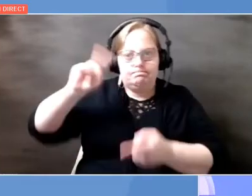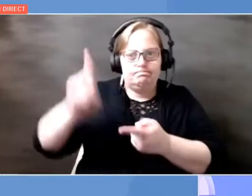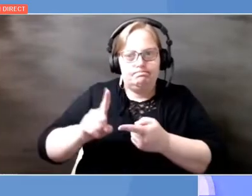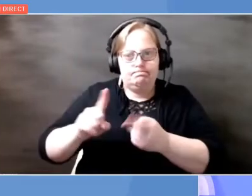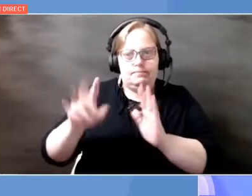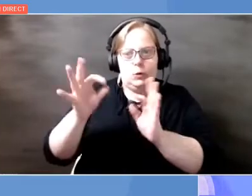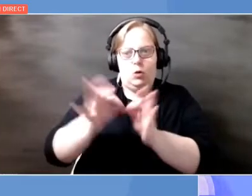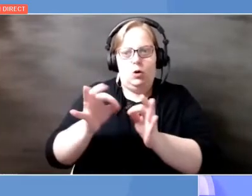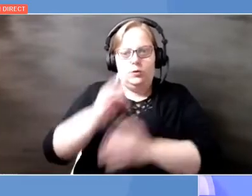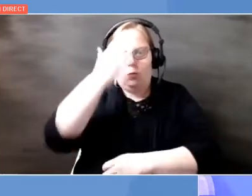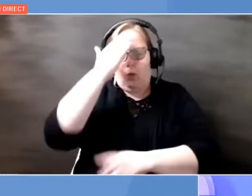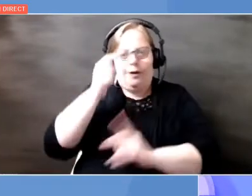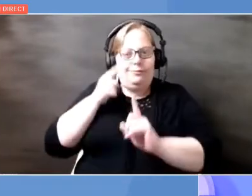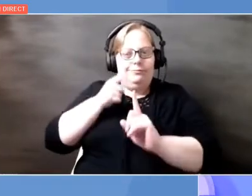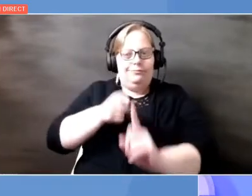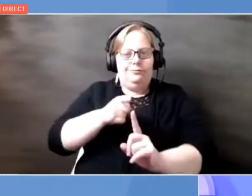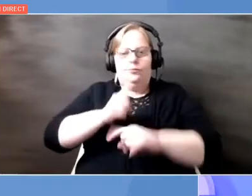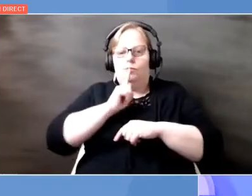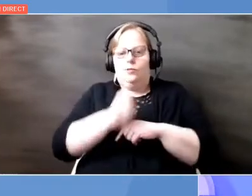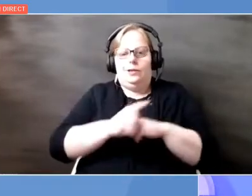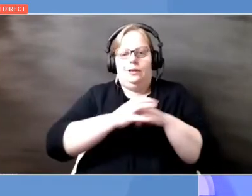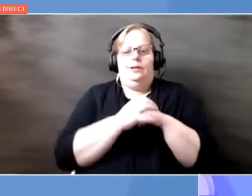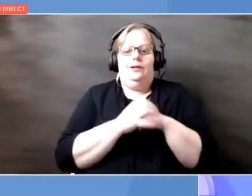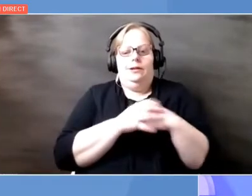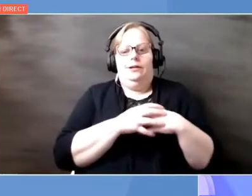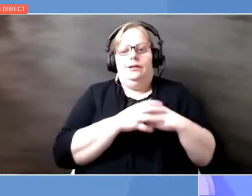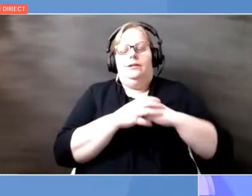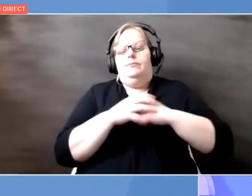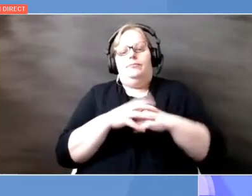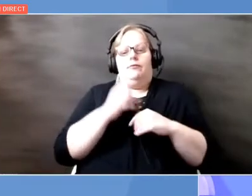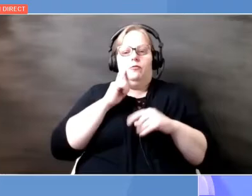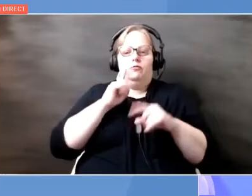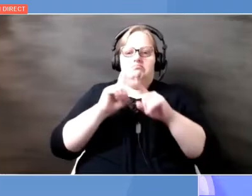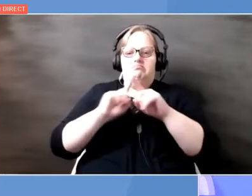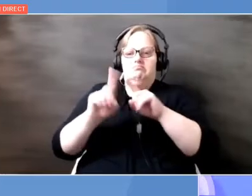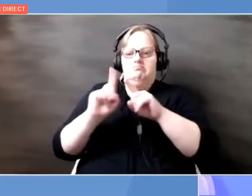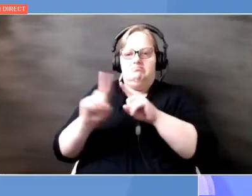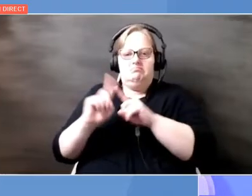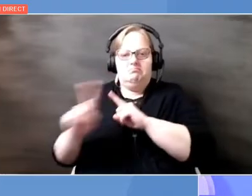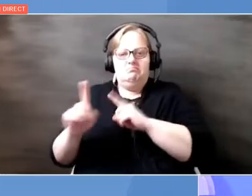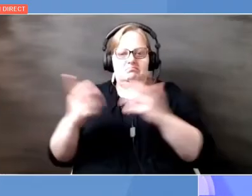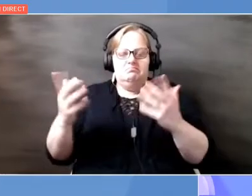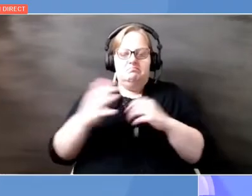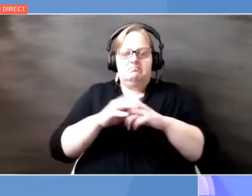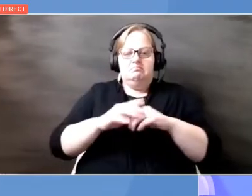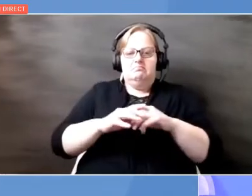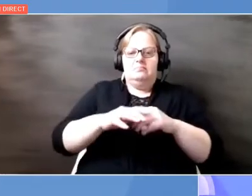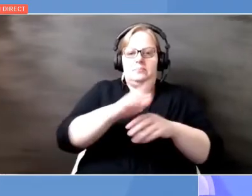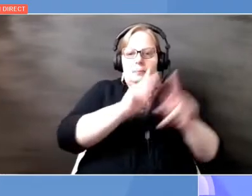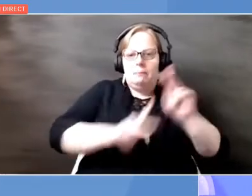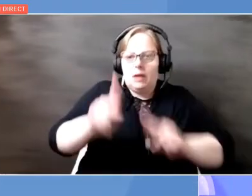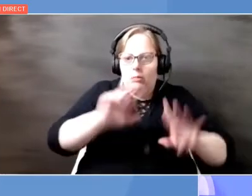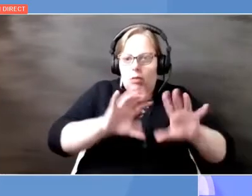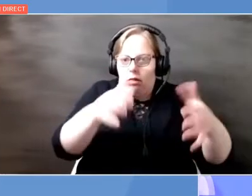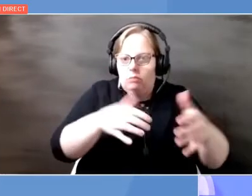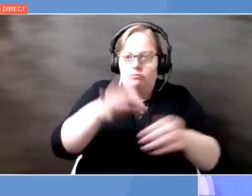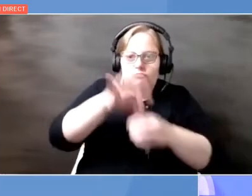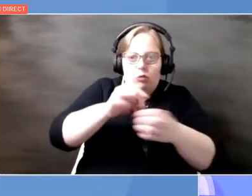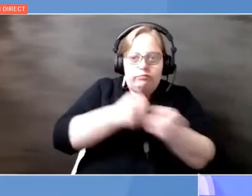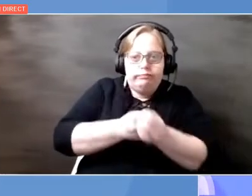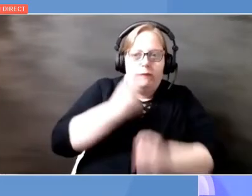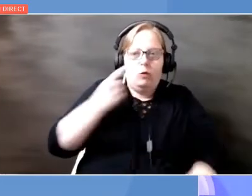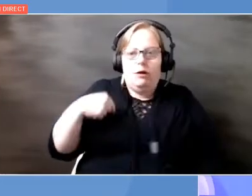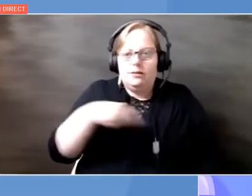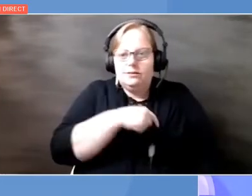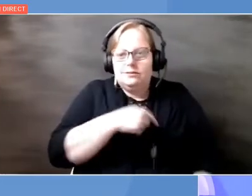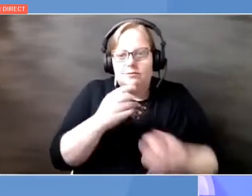the end of the day, for our populations, for our constituencies, for people who are voting for us, I think it's very important